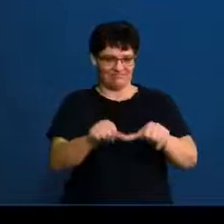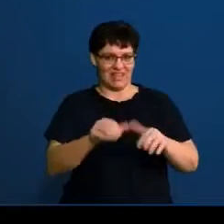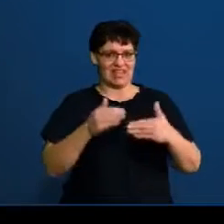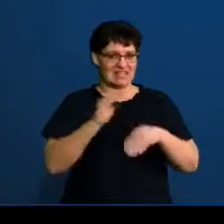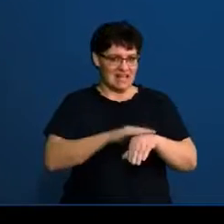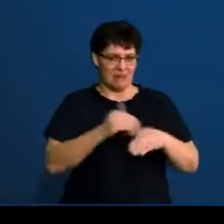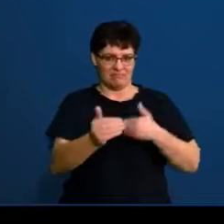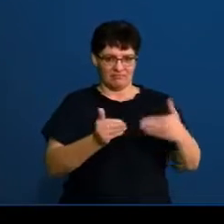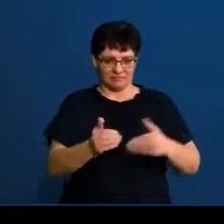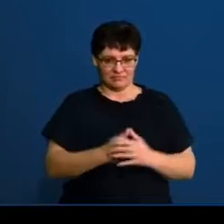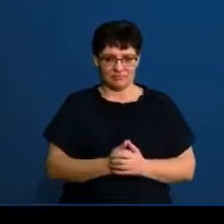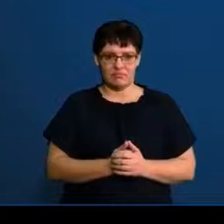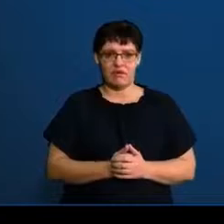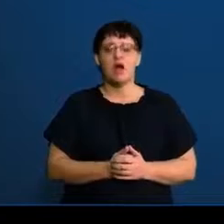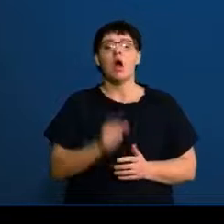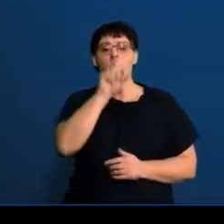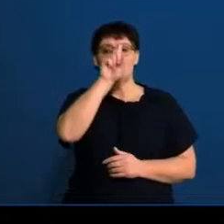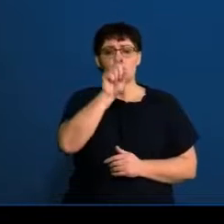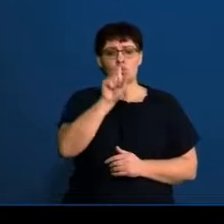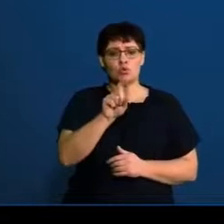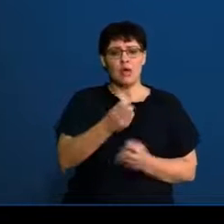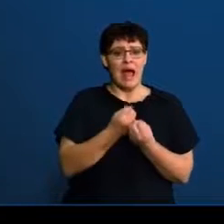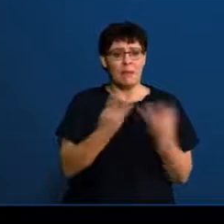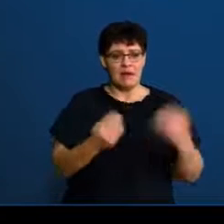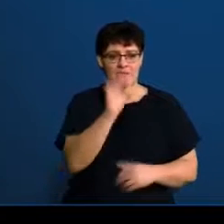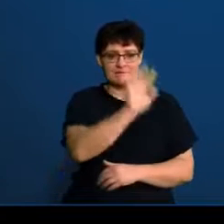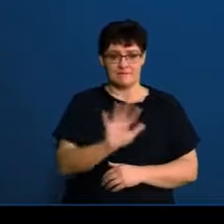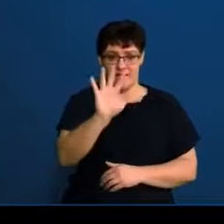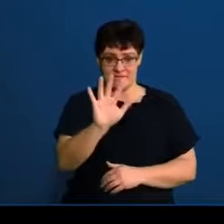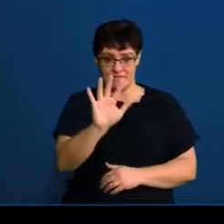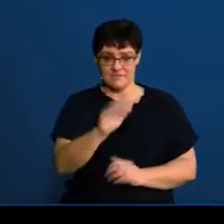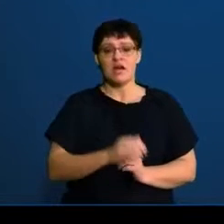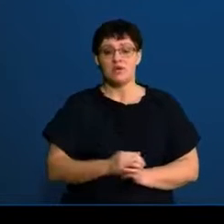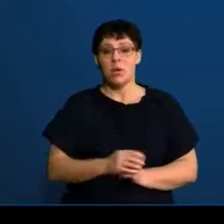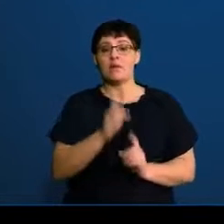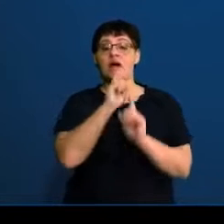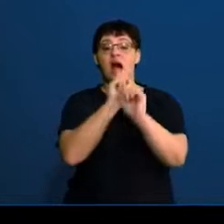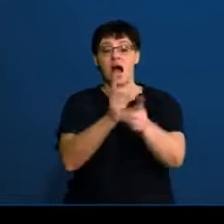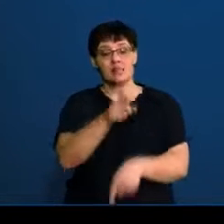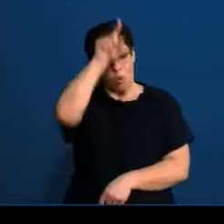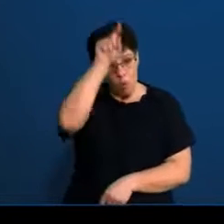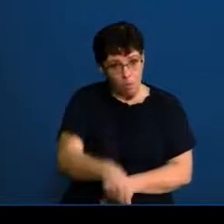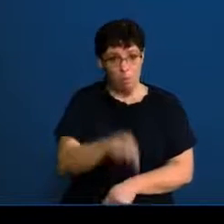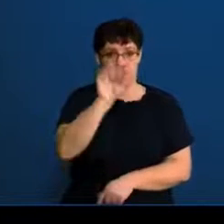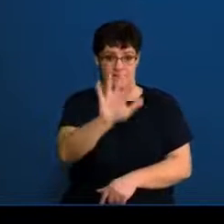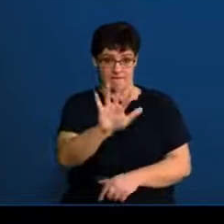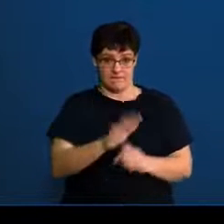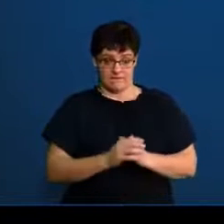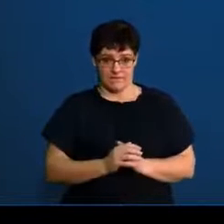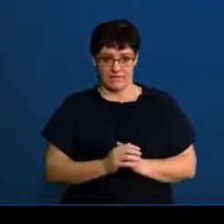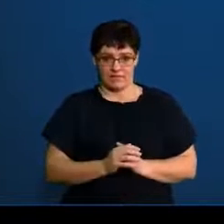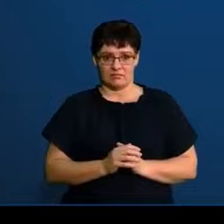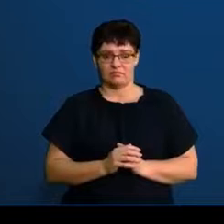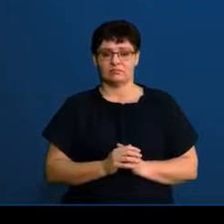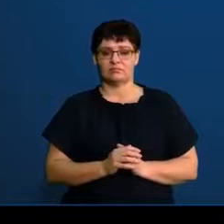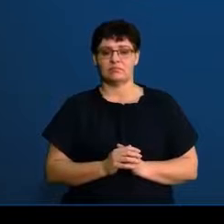Okay. There are five questions in this paper. And you need to answer absolutely all of the questions. All right, let's see what